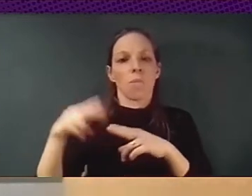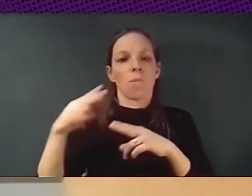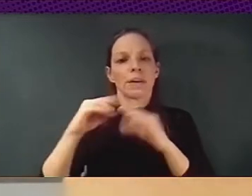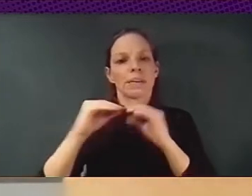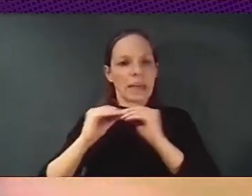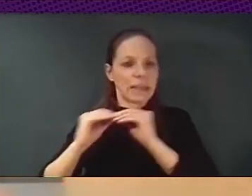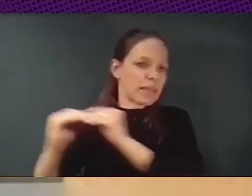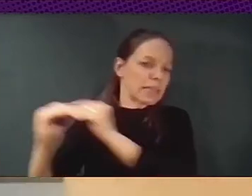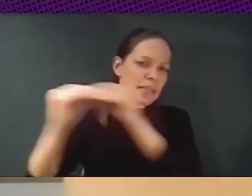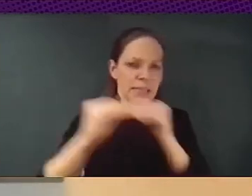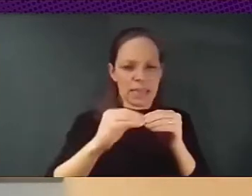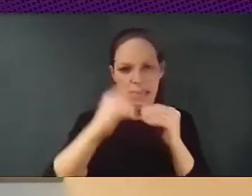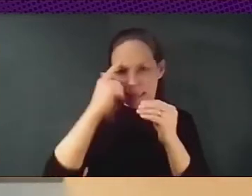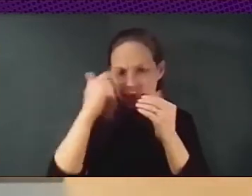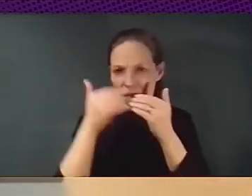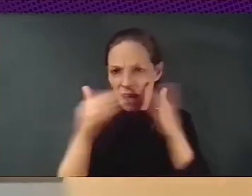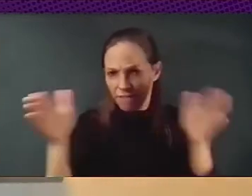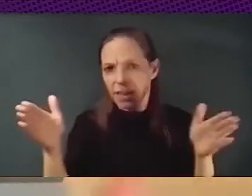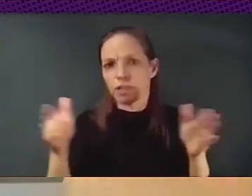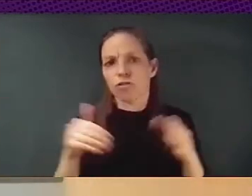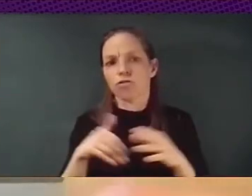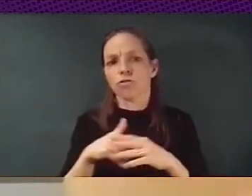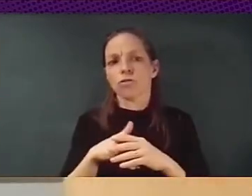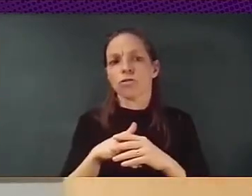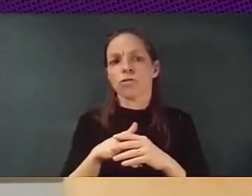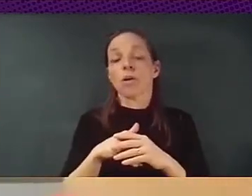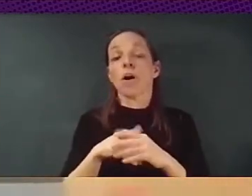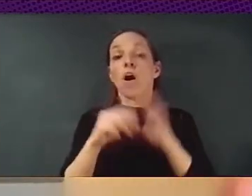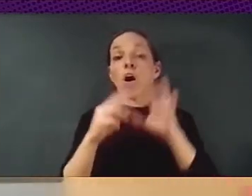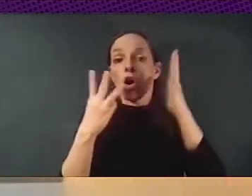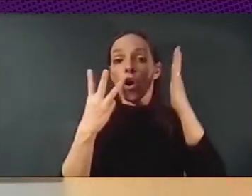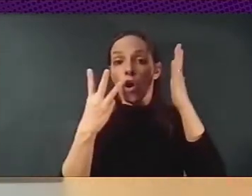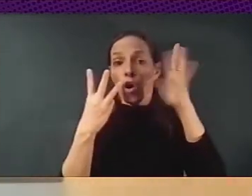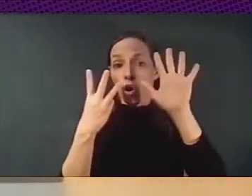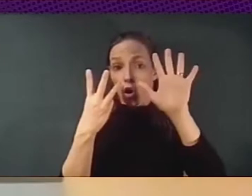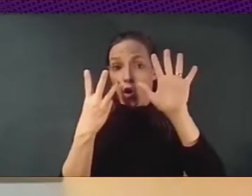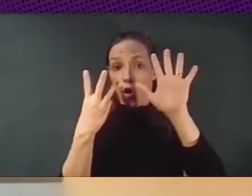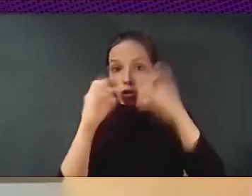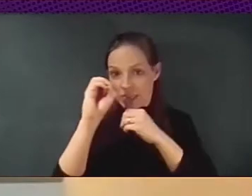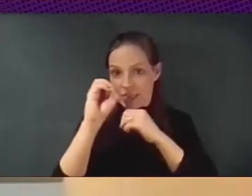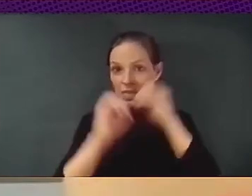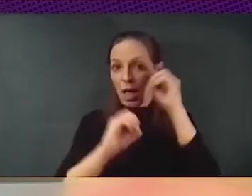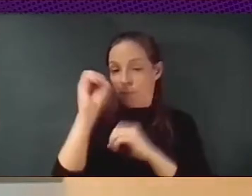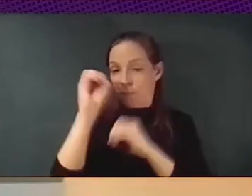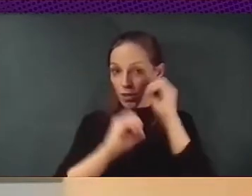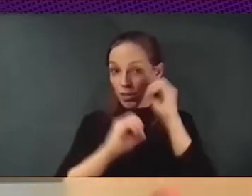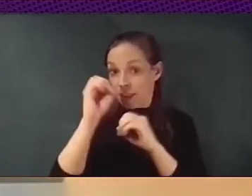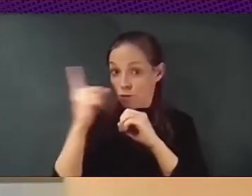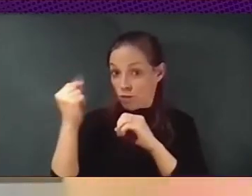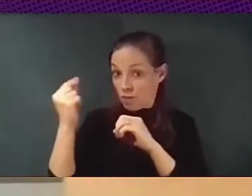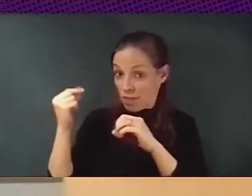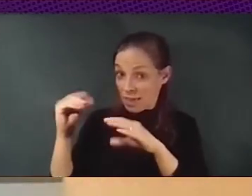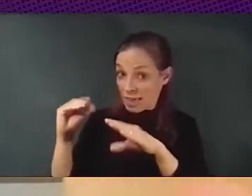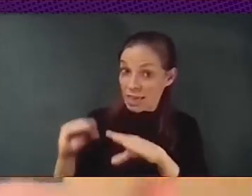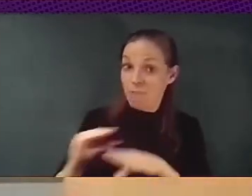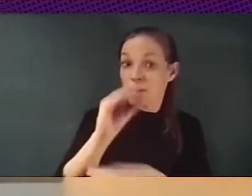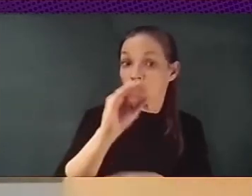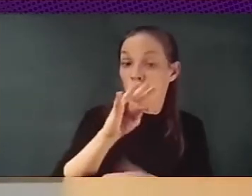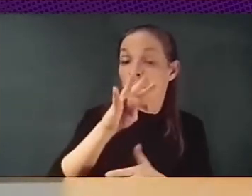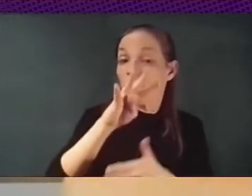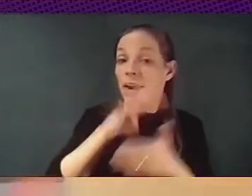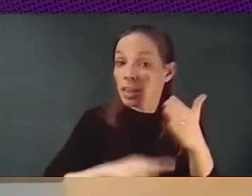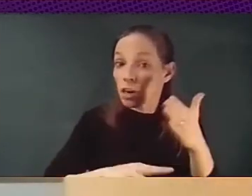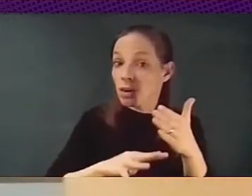80% of the investment of the city of Barcelona in IT had to be in open source, free software and in open standards.